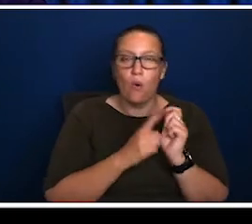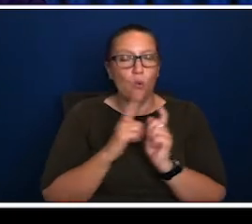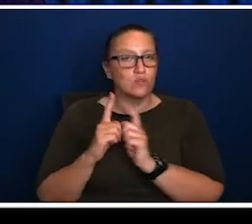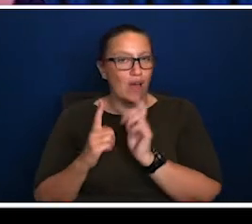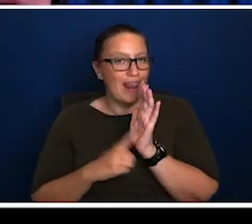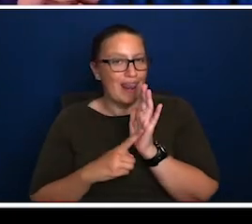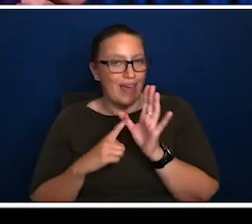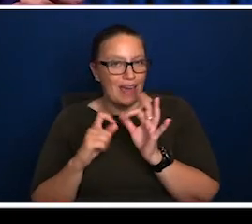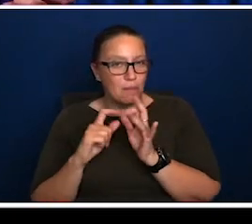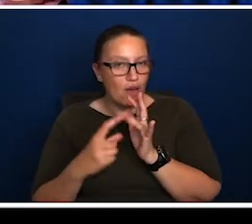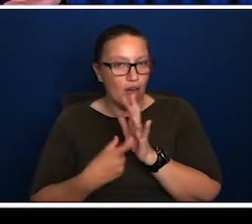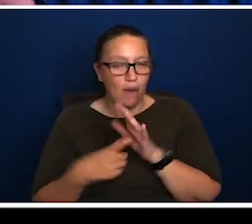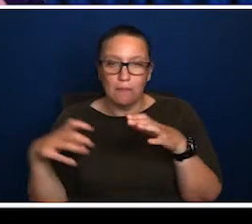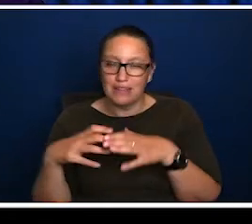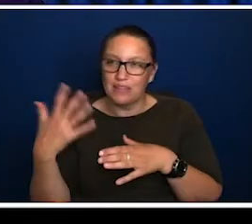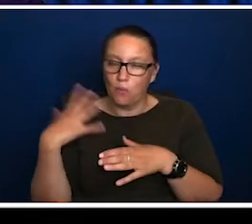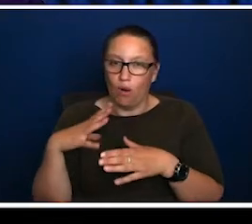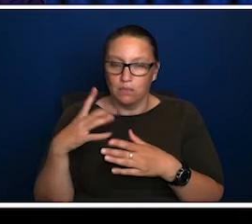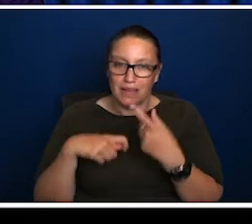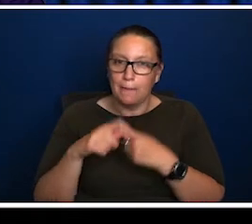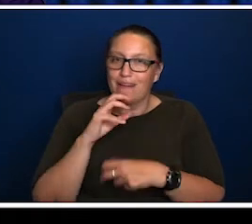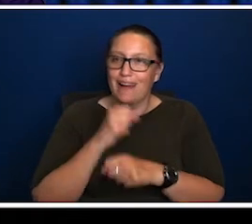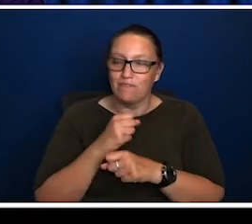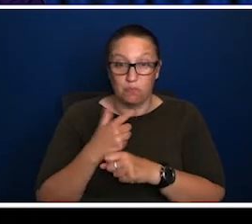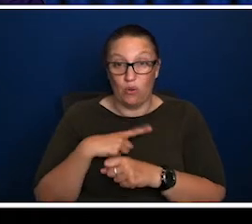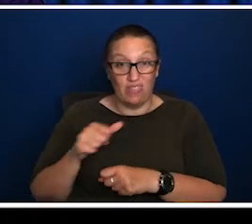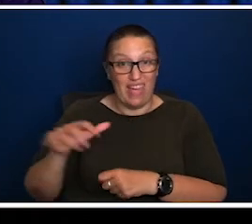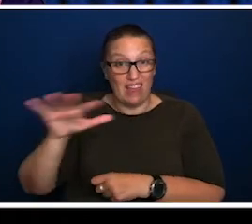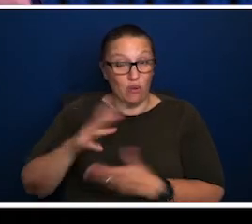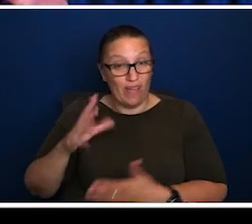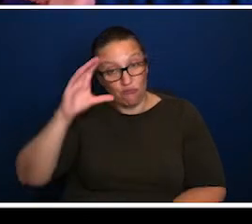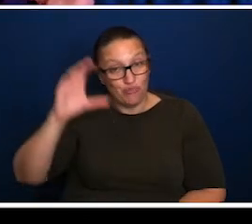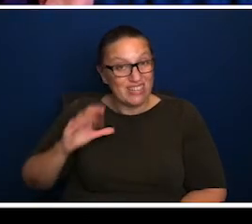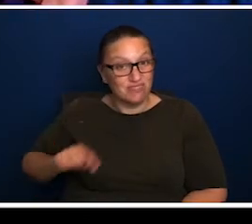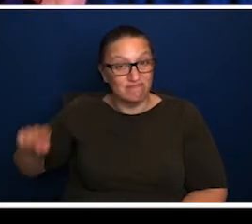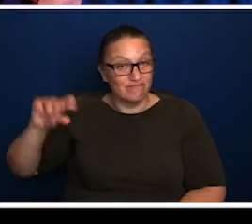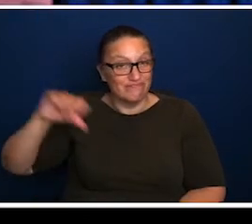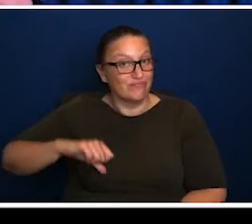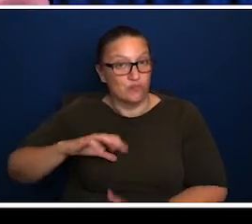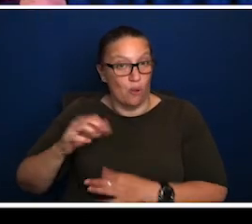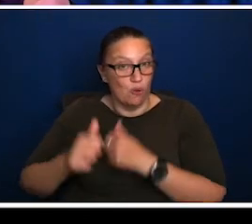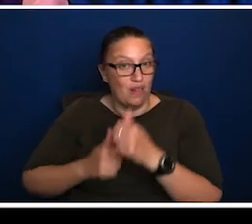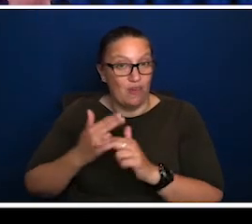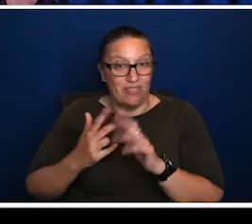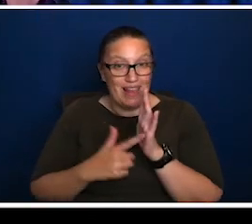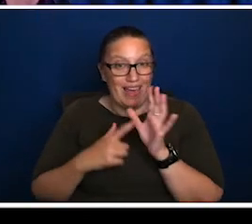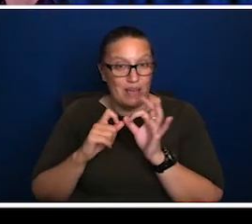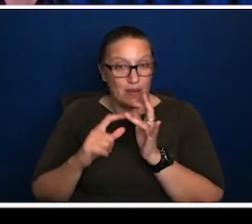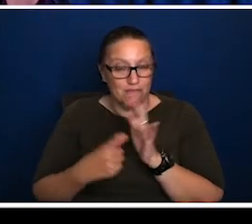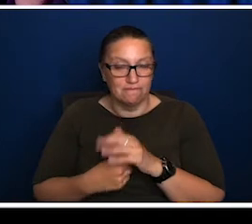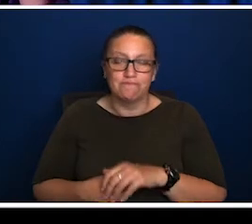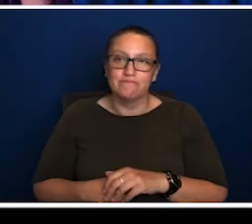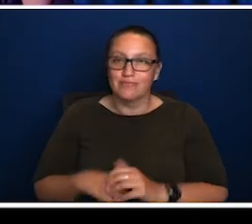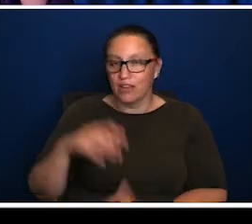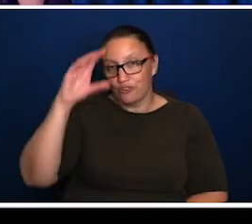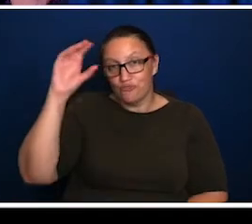a Labour Party seeking power by trying to pick up seats in the regions, because that's where a lot of their problem is.